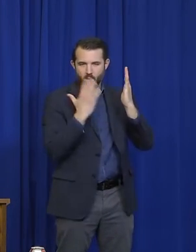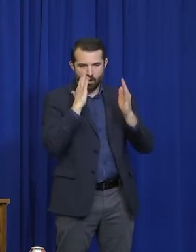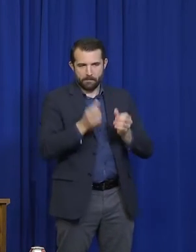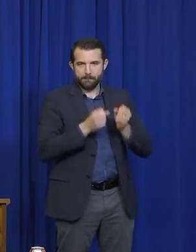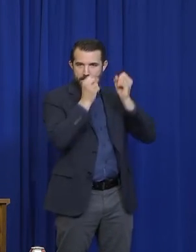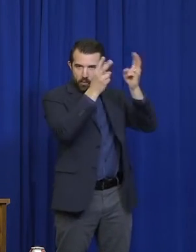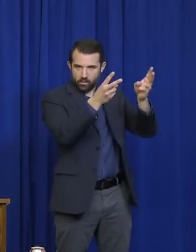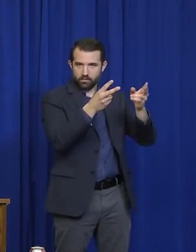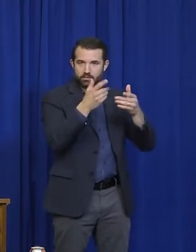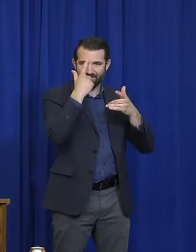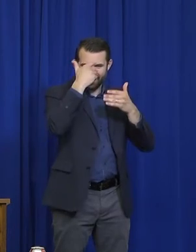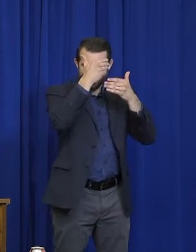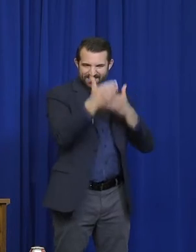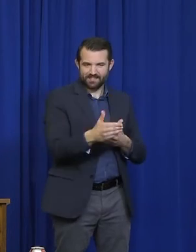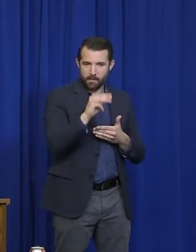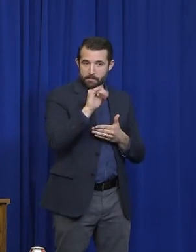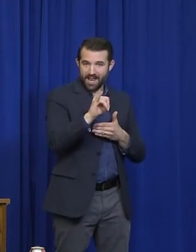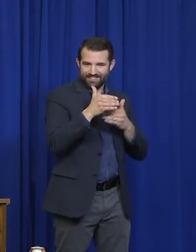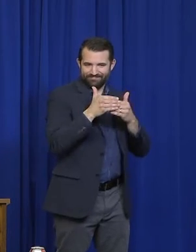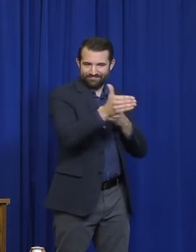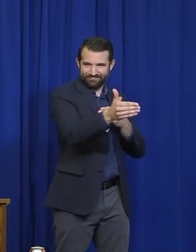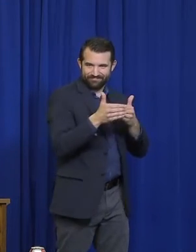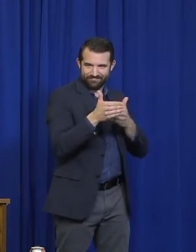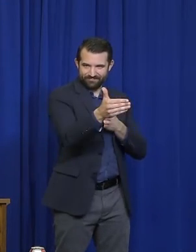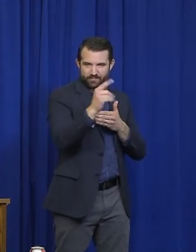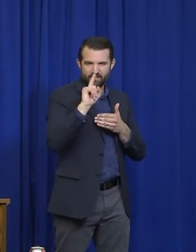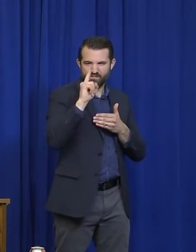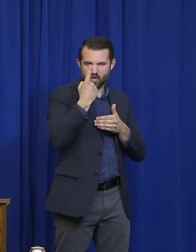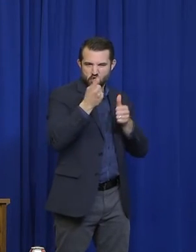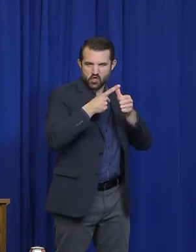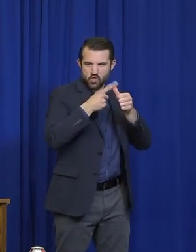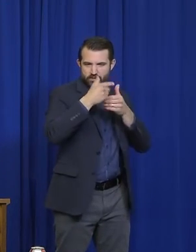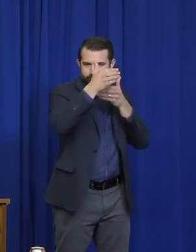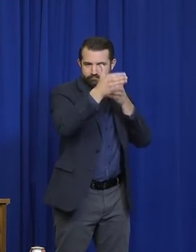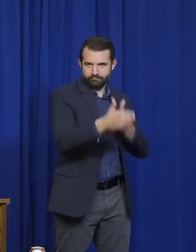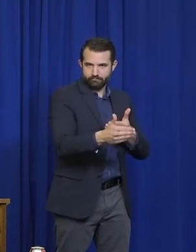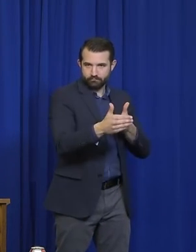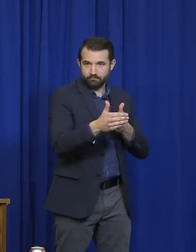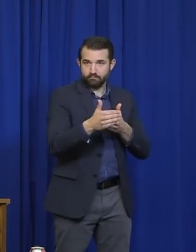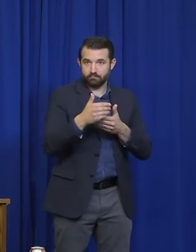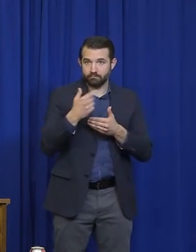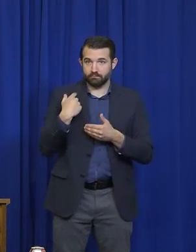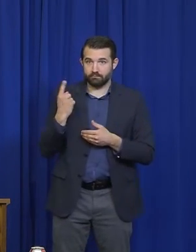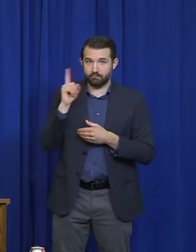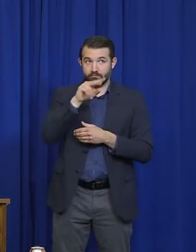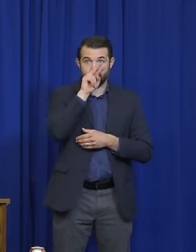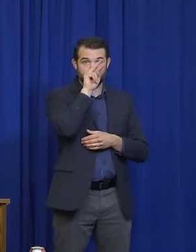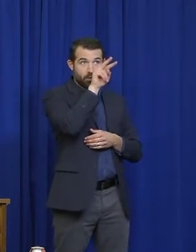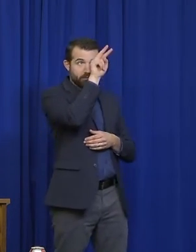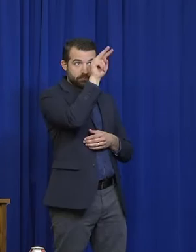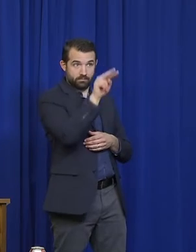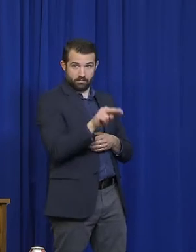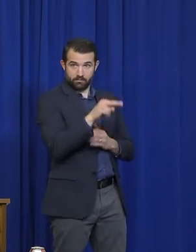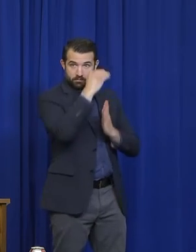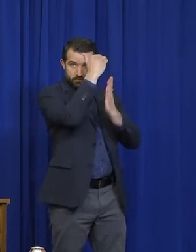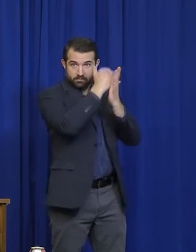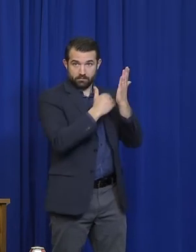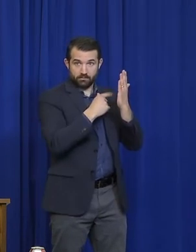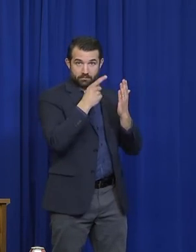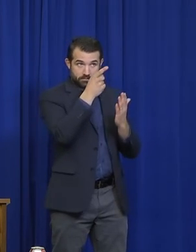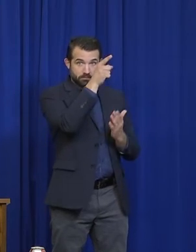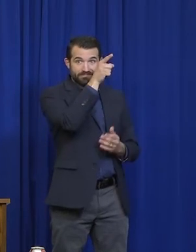can go online. They can review the checklist. There will be a place for them to attest that they are going to execute the checklist.